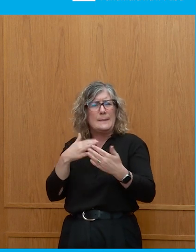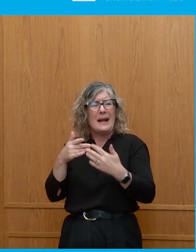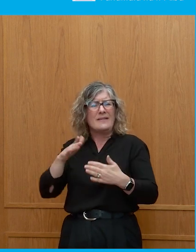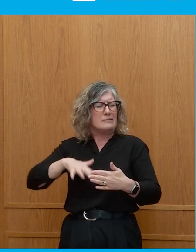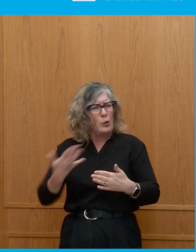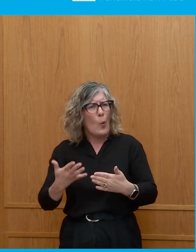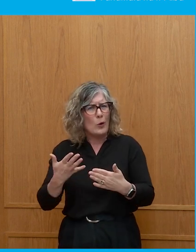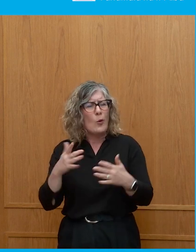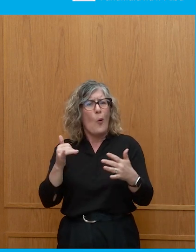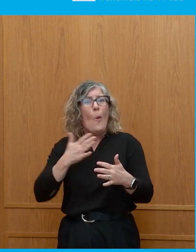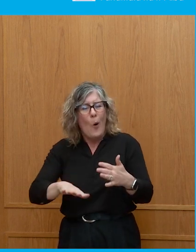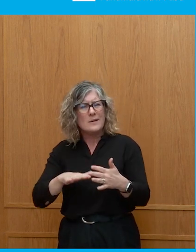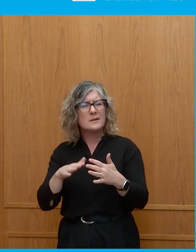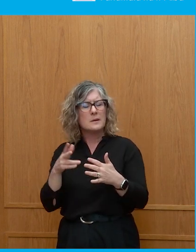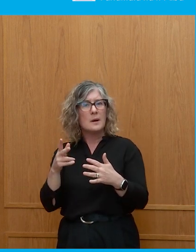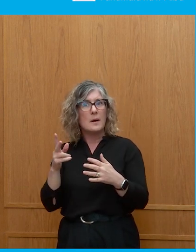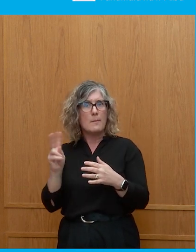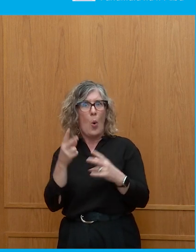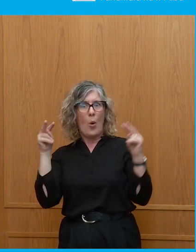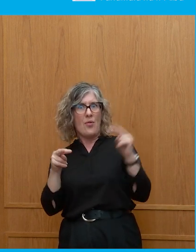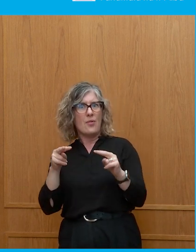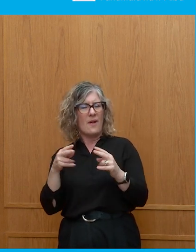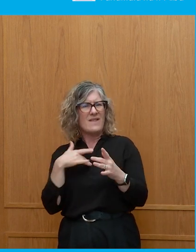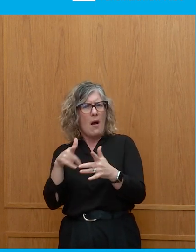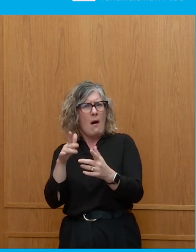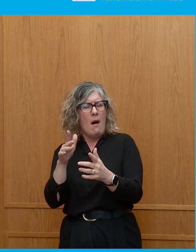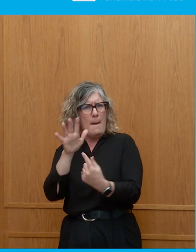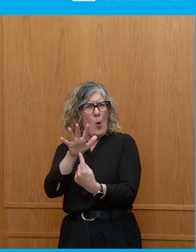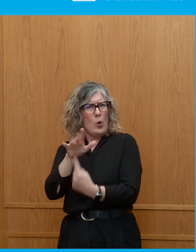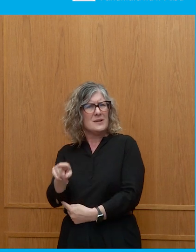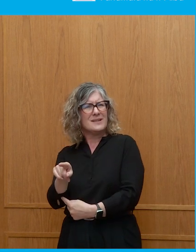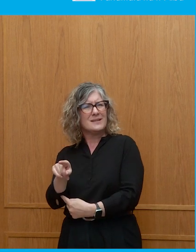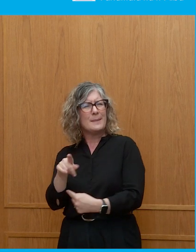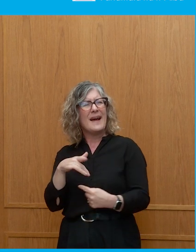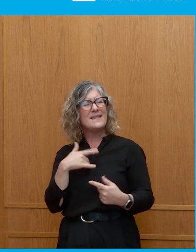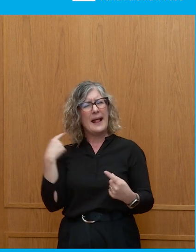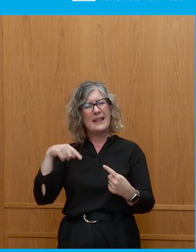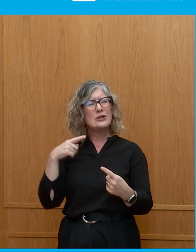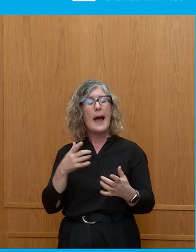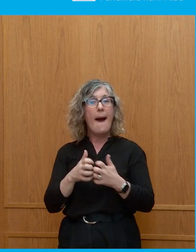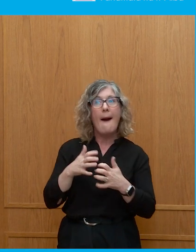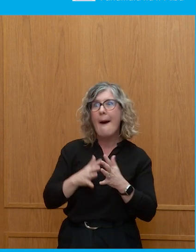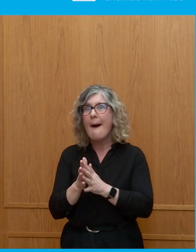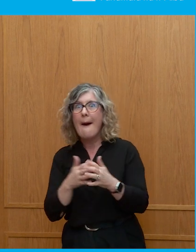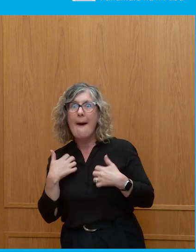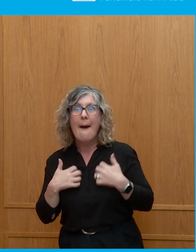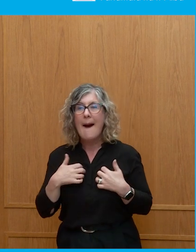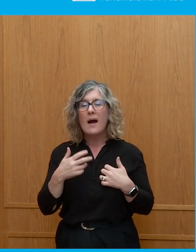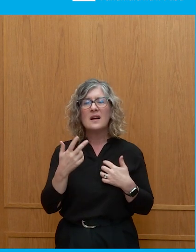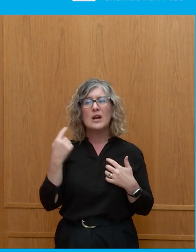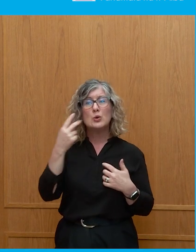opinions. And there just wasn't the same enthusiasm in 2009.